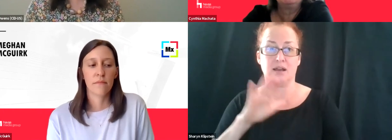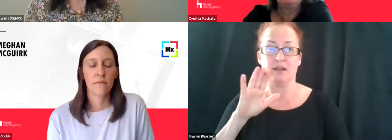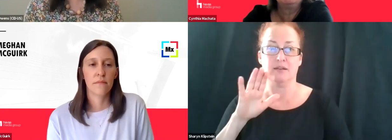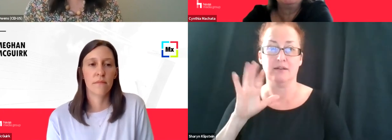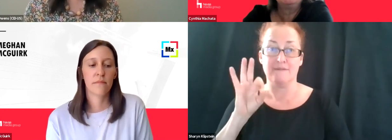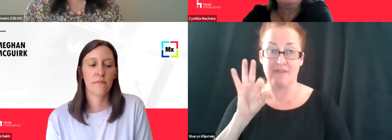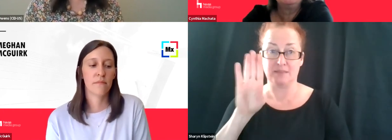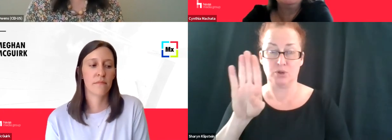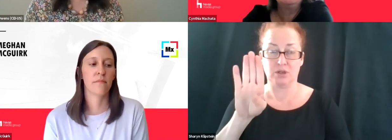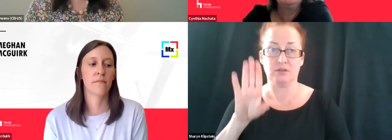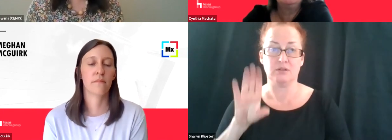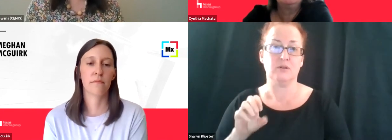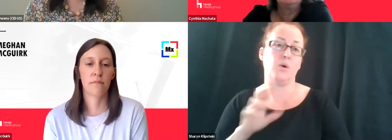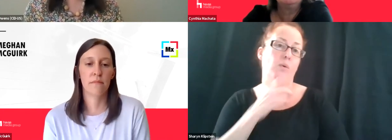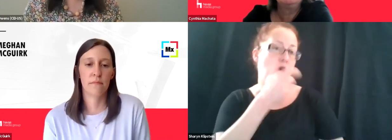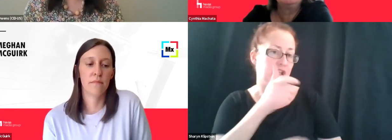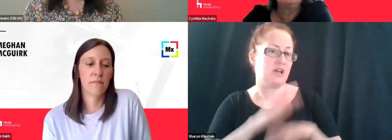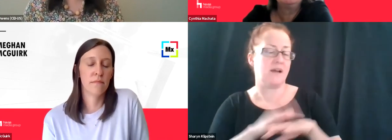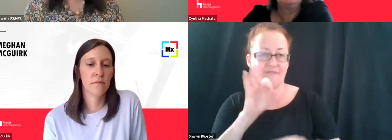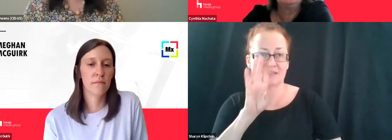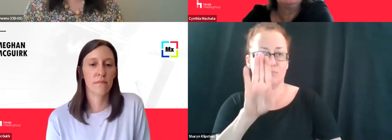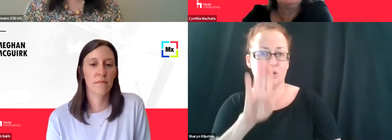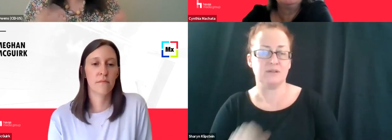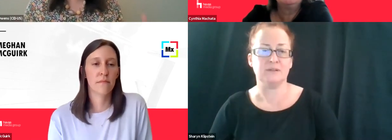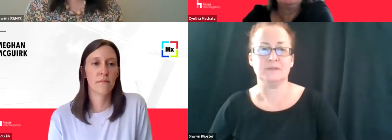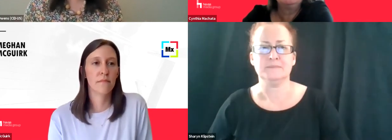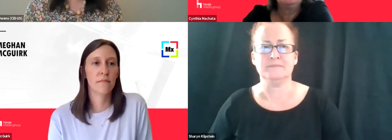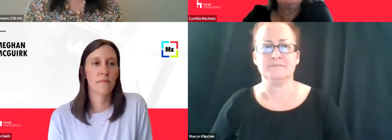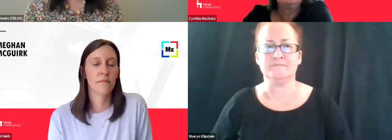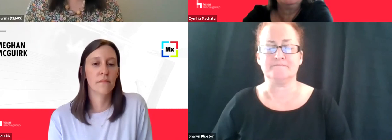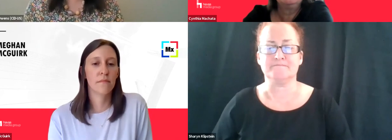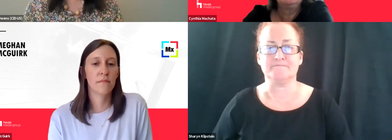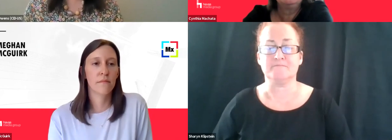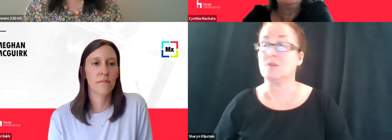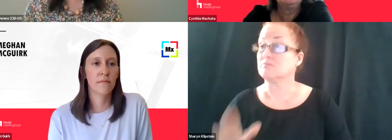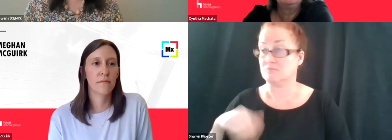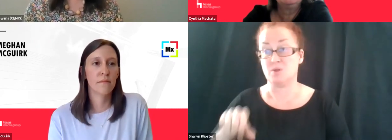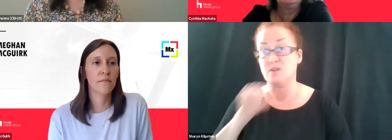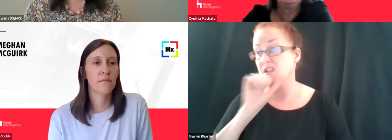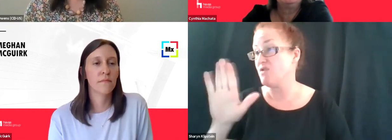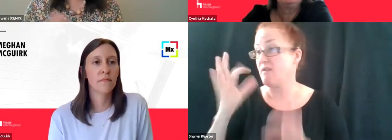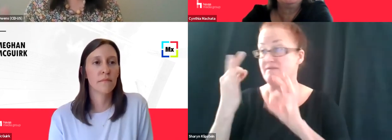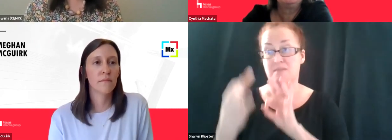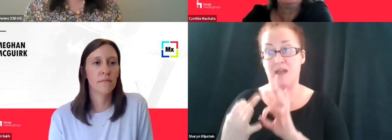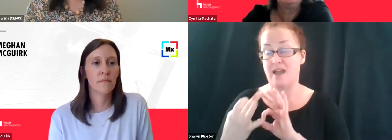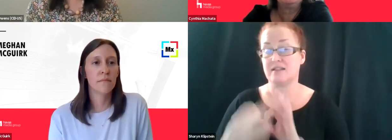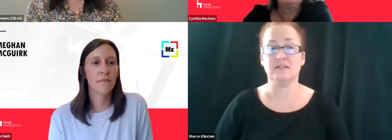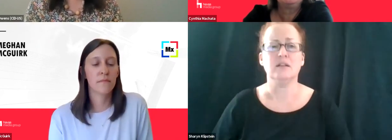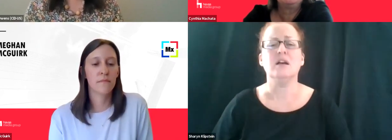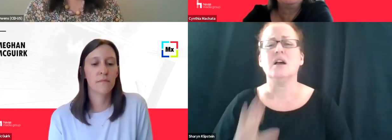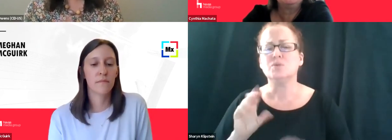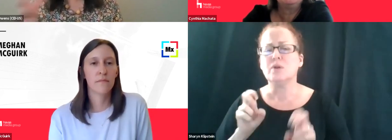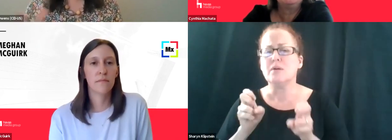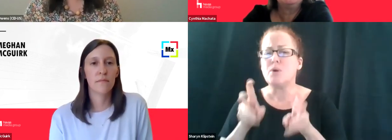to us on Facebook or watching us on Facebook, you, we really love, uh, your feedback. So, um, we'll put a link